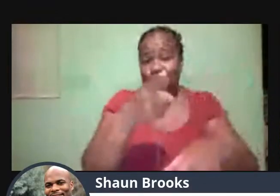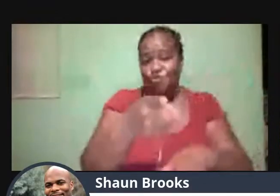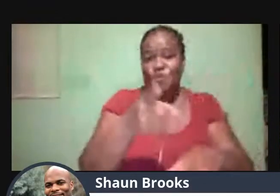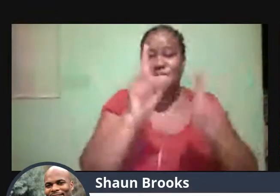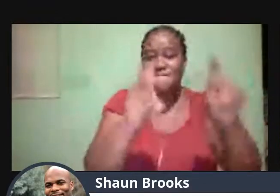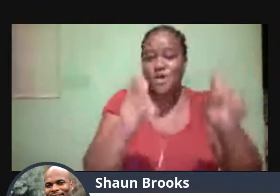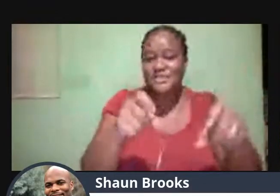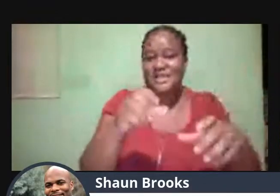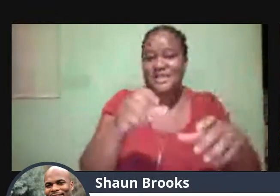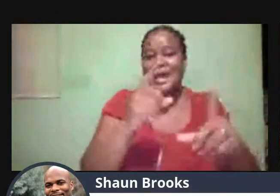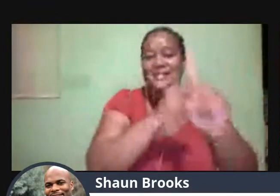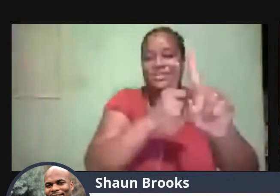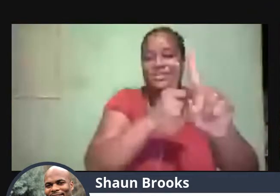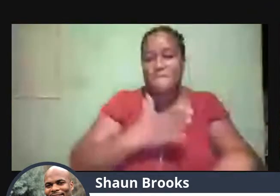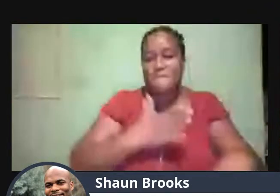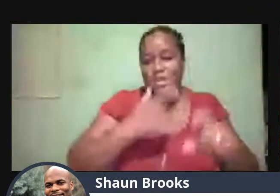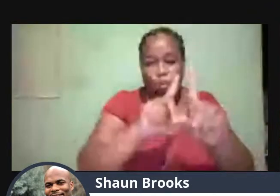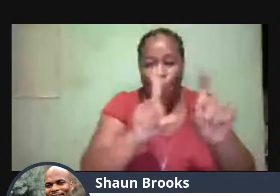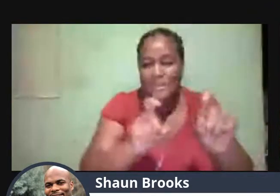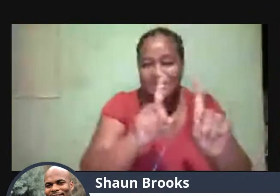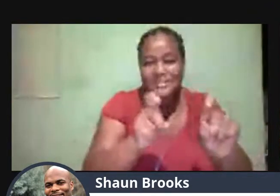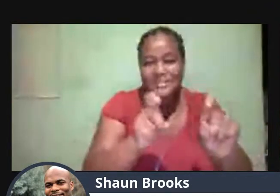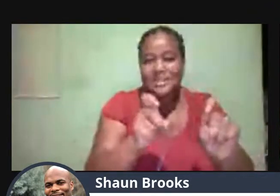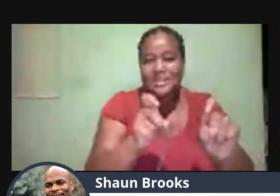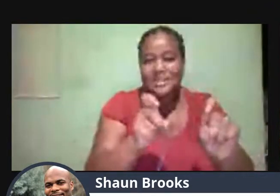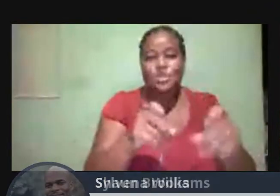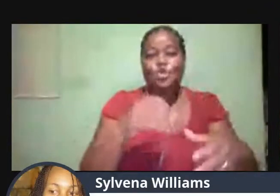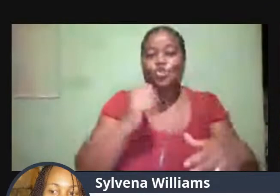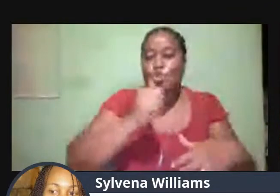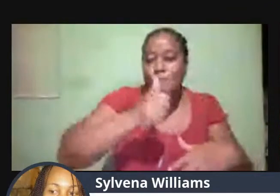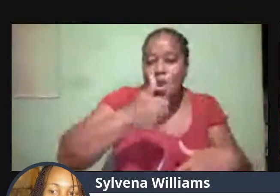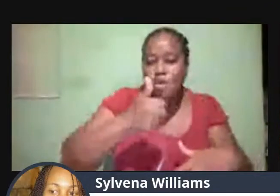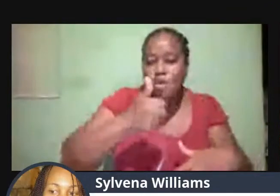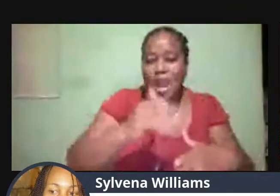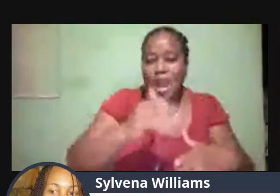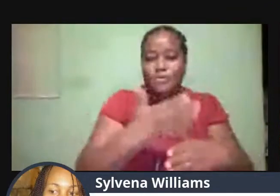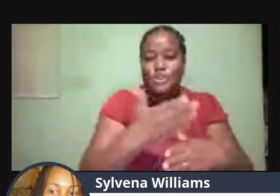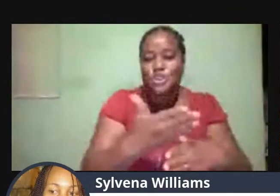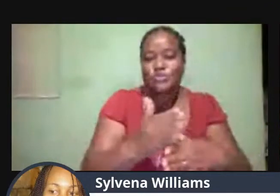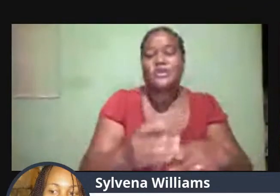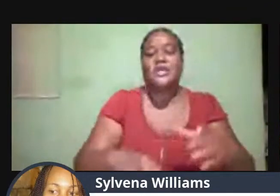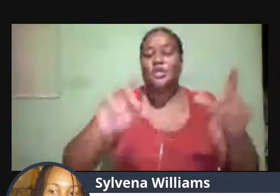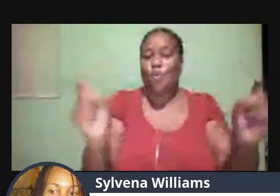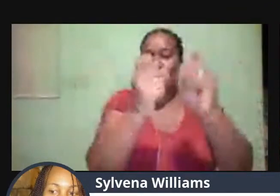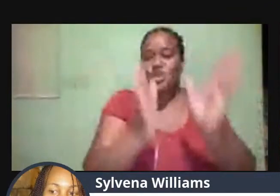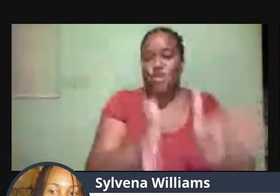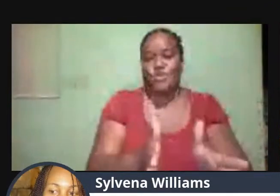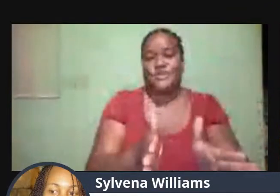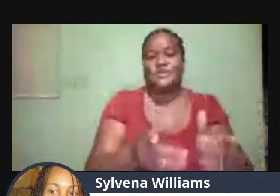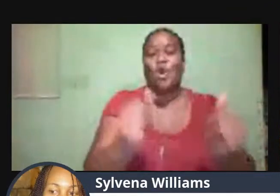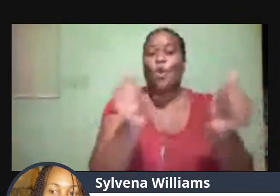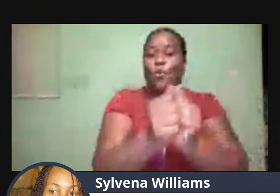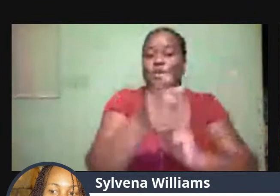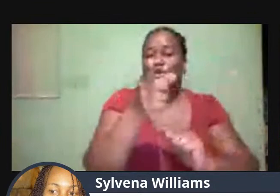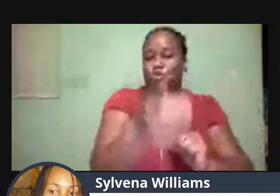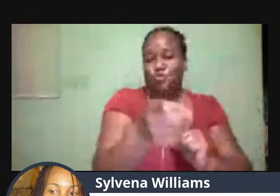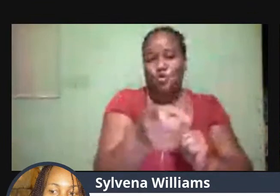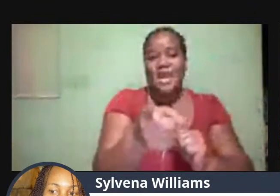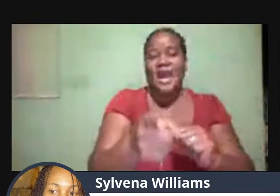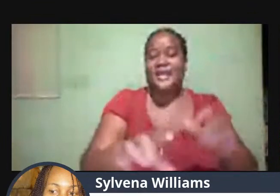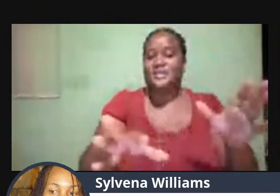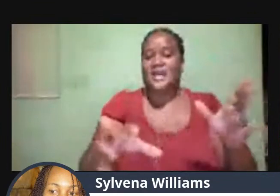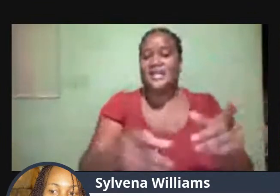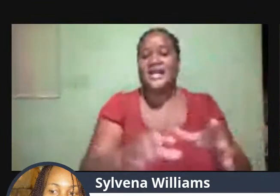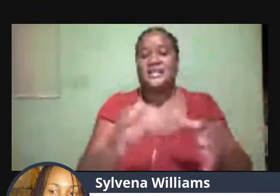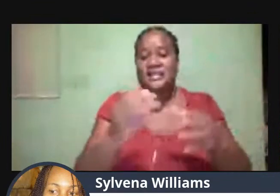winners with you. And I will also be sharing with you. The answer to questions. Which I have asked in